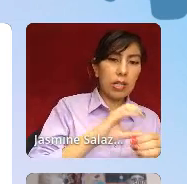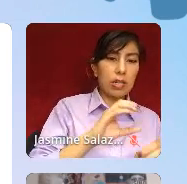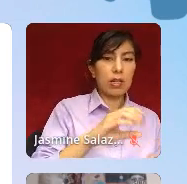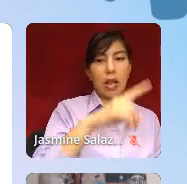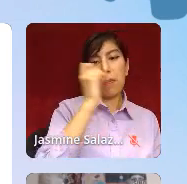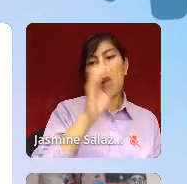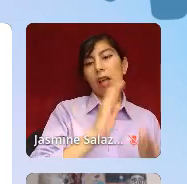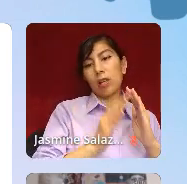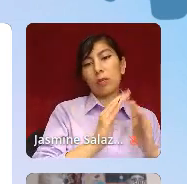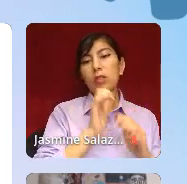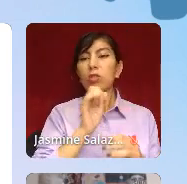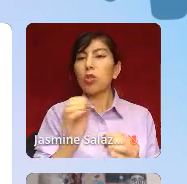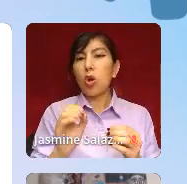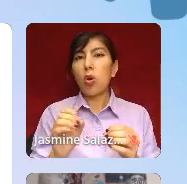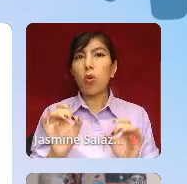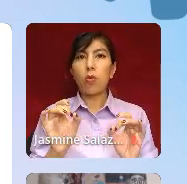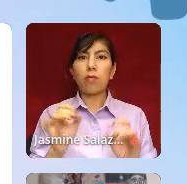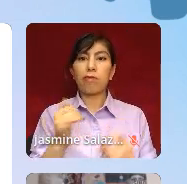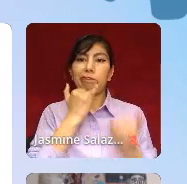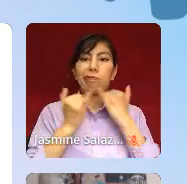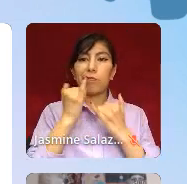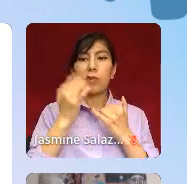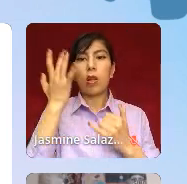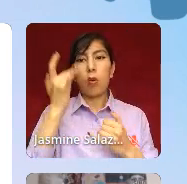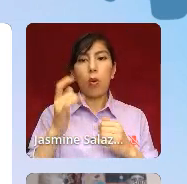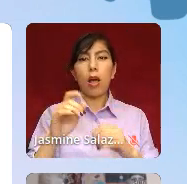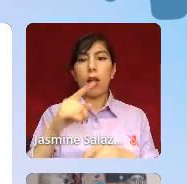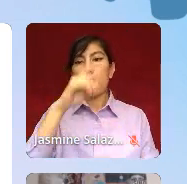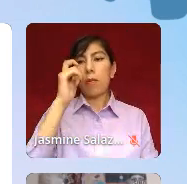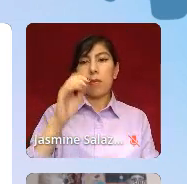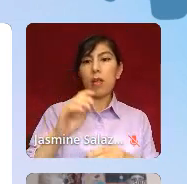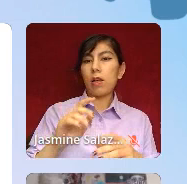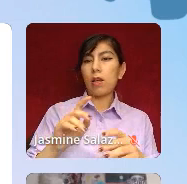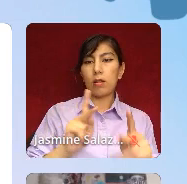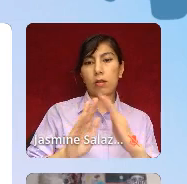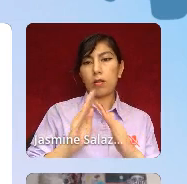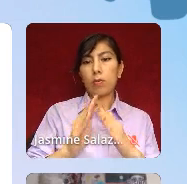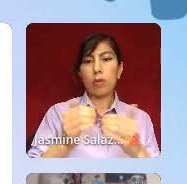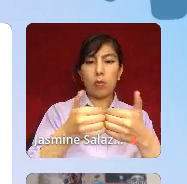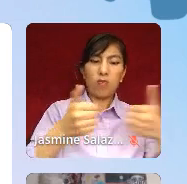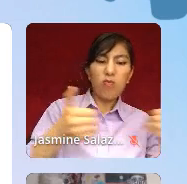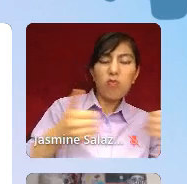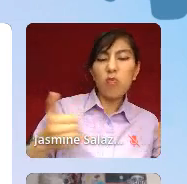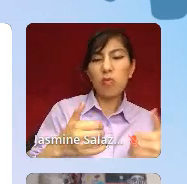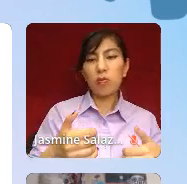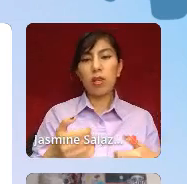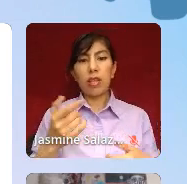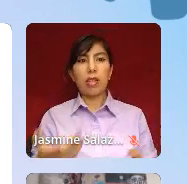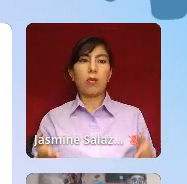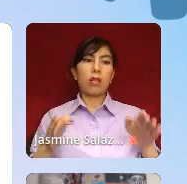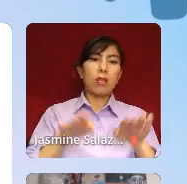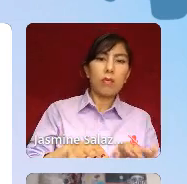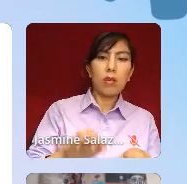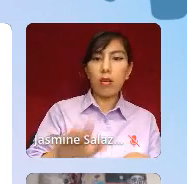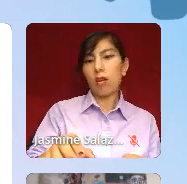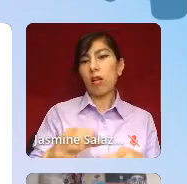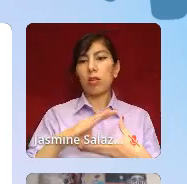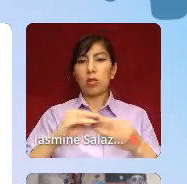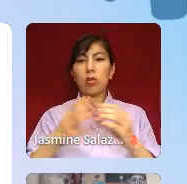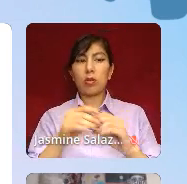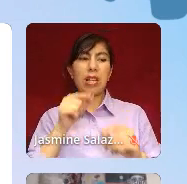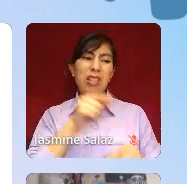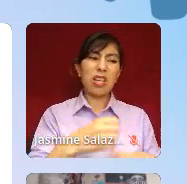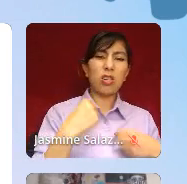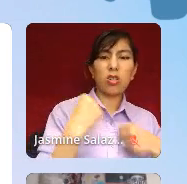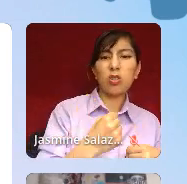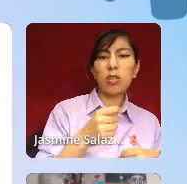accident that Black families ripped apart by slavery and carceral systems would double down on narratives of being strong or